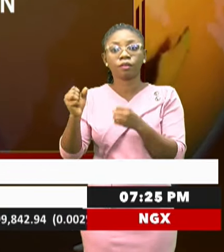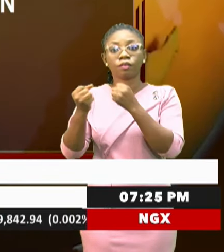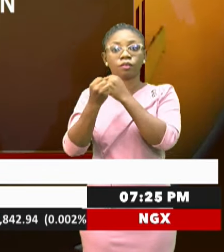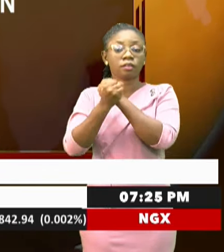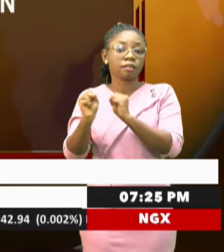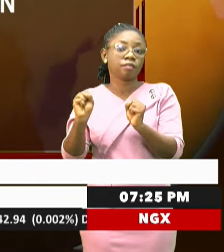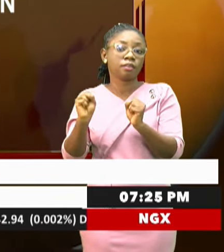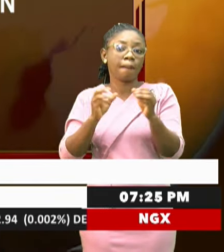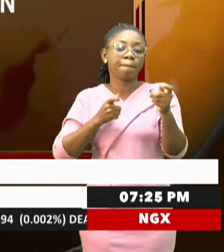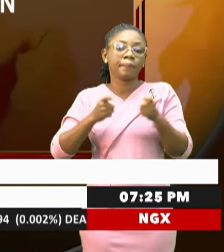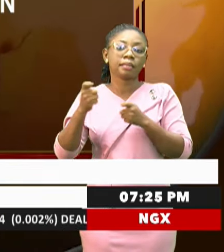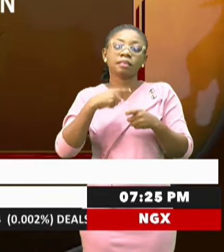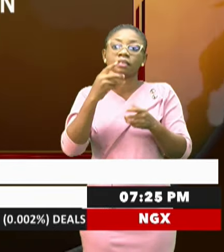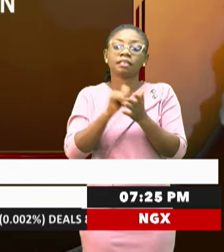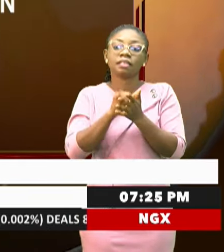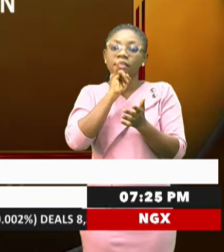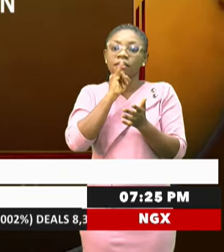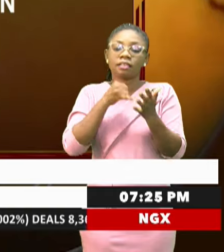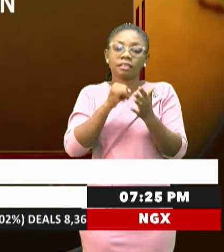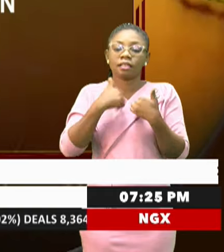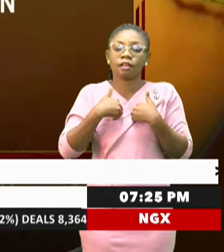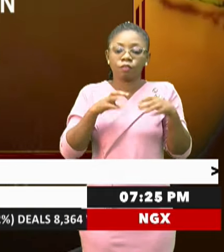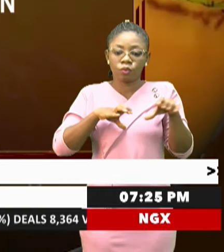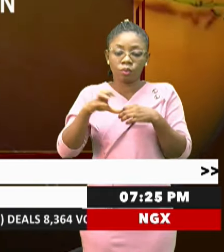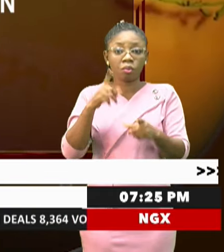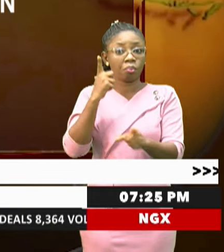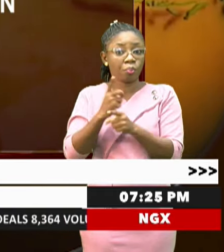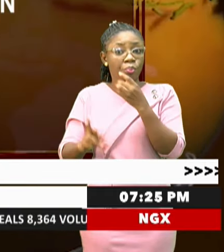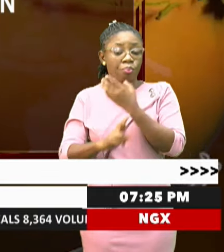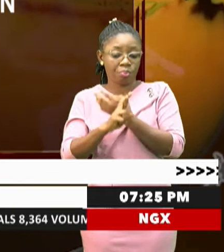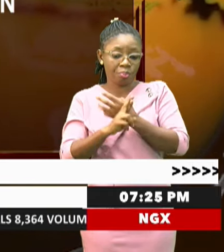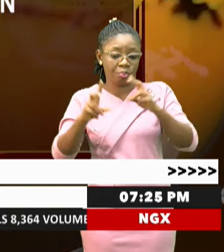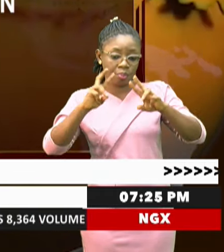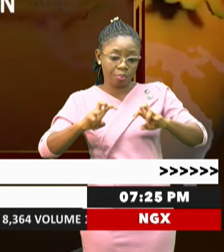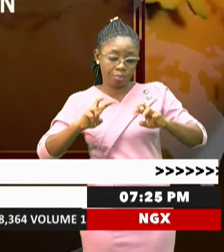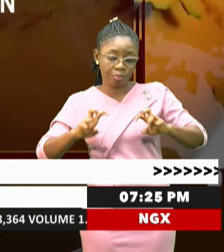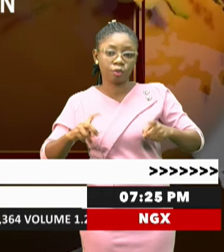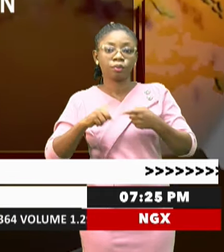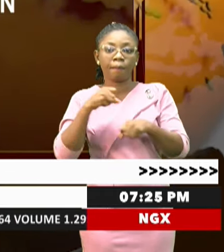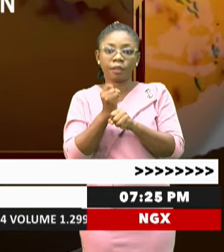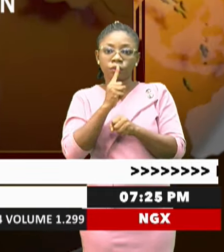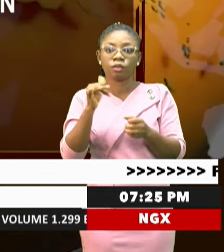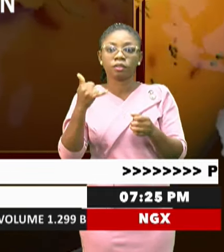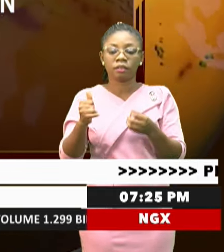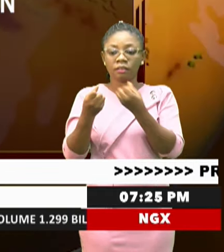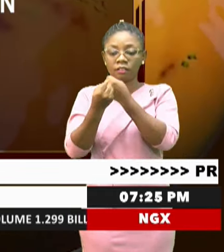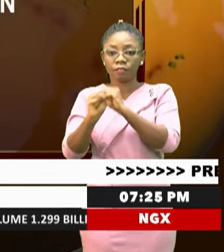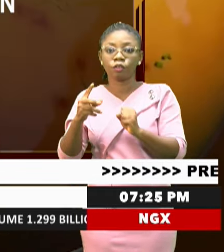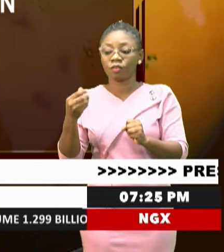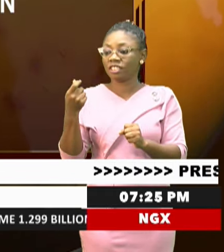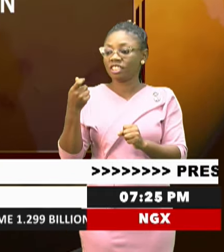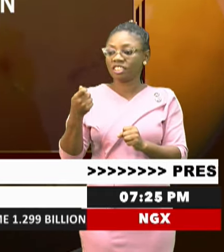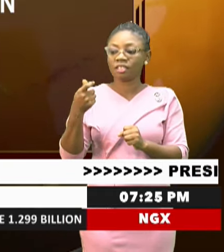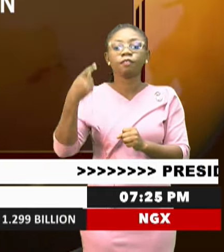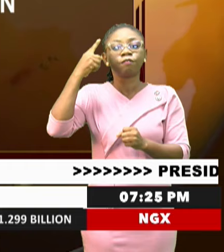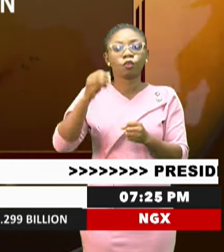it has done a proper risk assessment and analysis to ensure the safety of the seeds for human health and